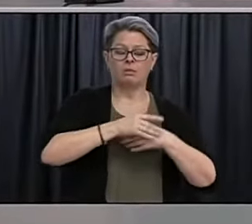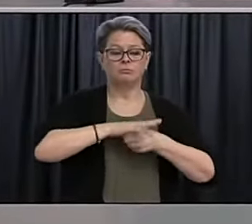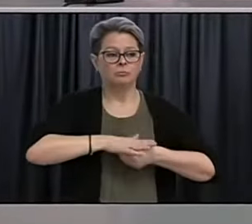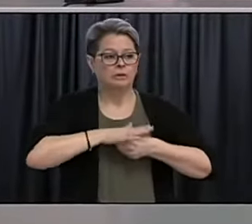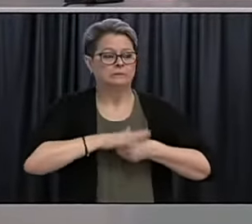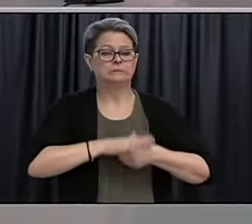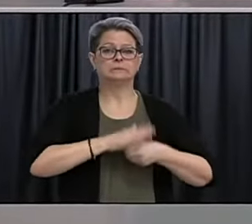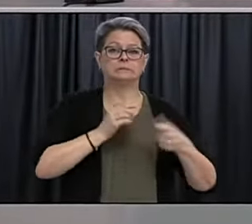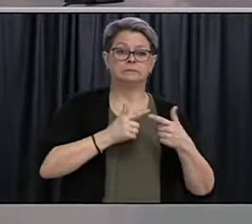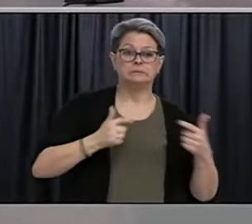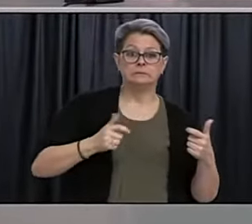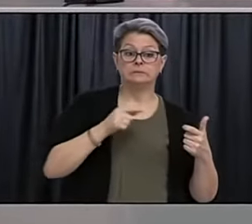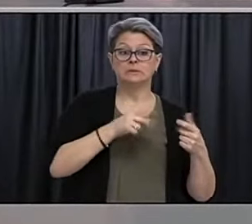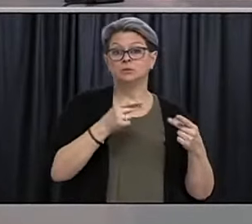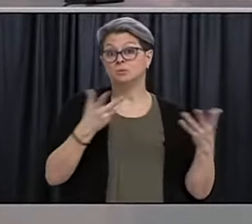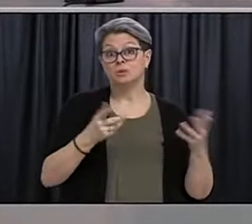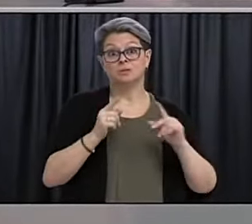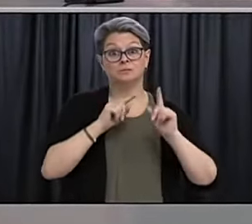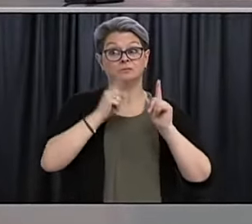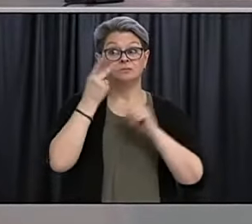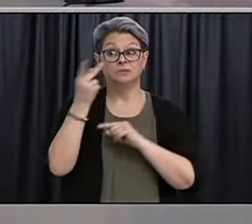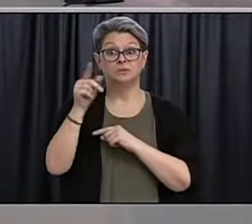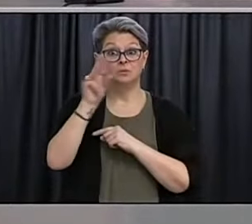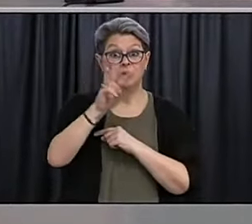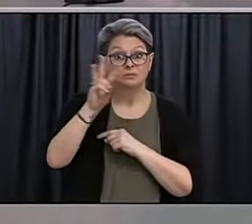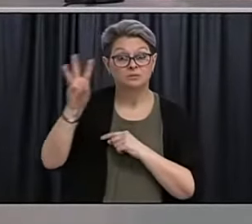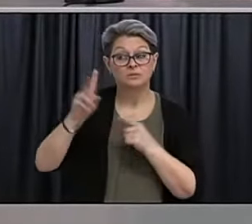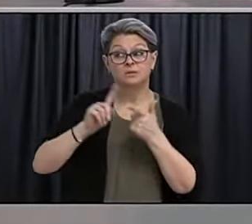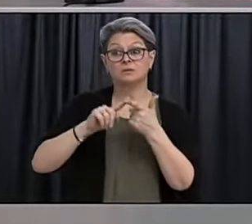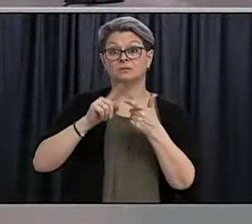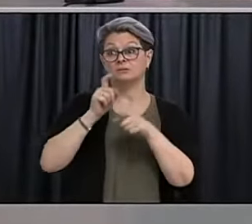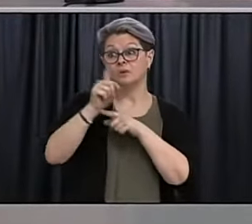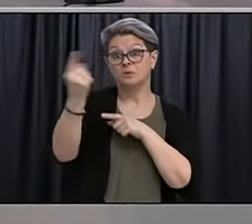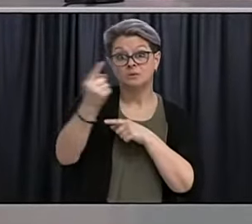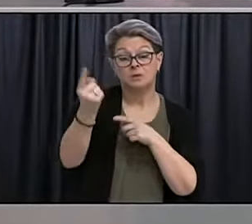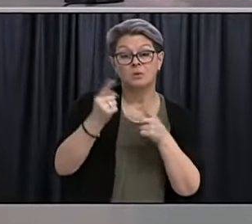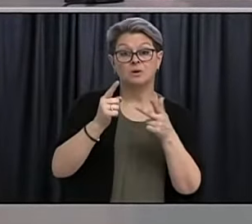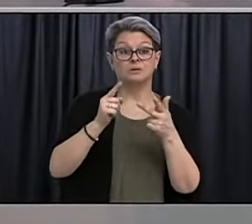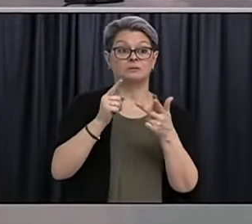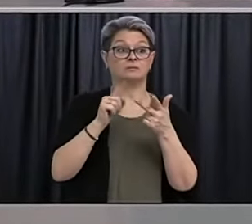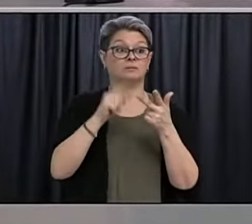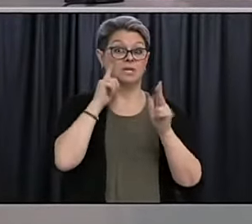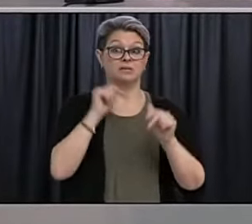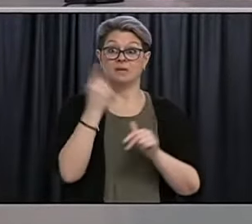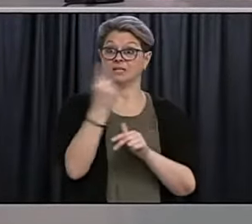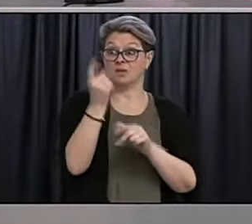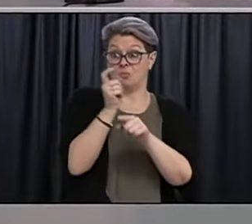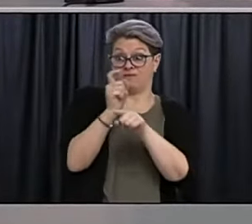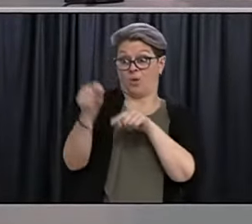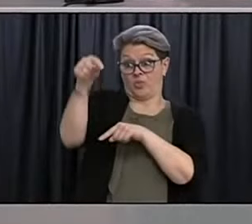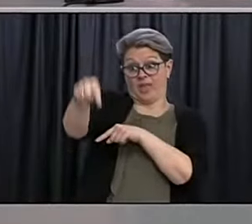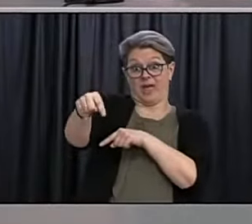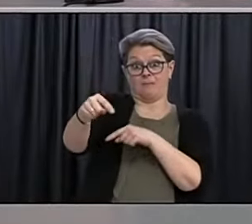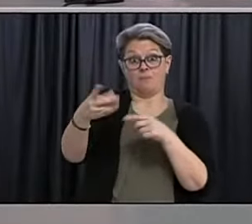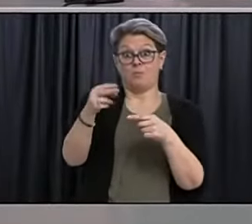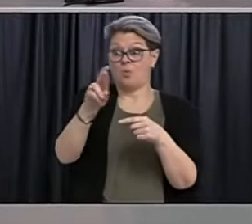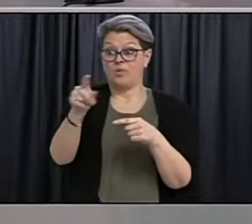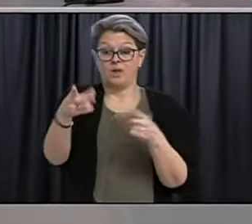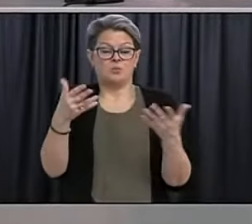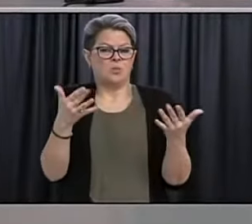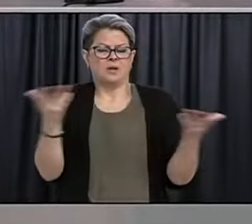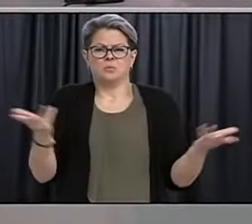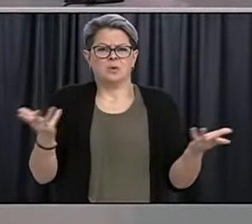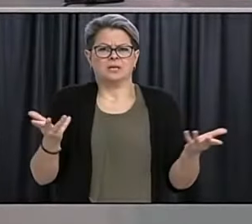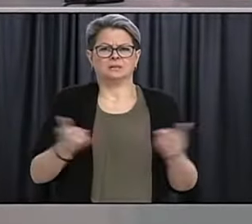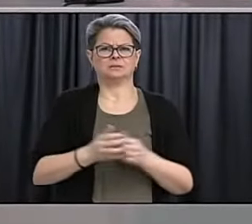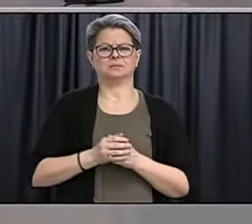what, do they go to a website? What call do they make? Do they expect to be reached out to? Like, I'm just trying to quell some of the anxiety that these